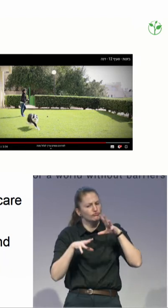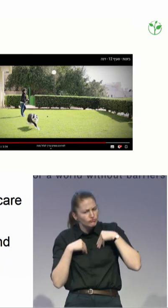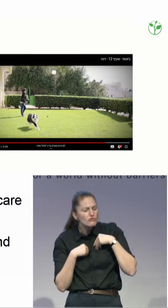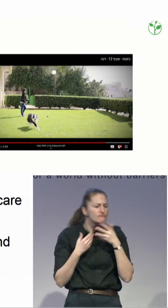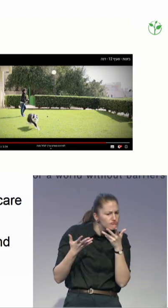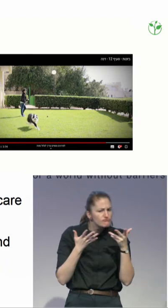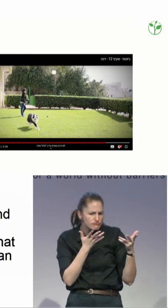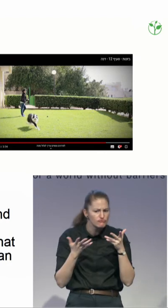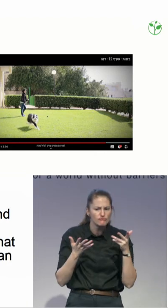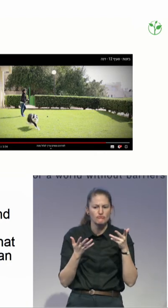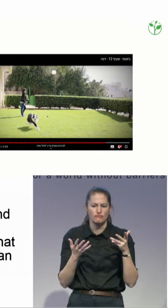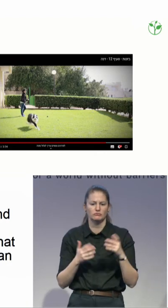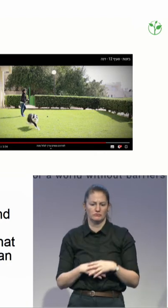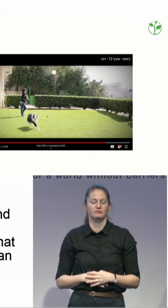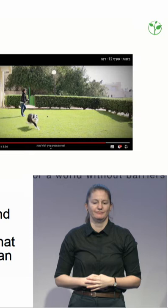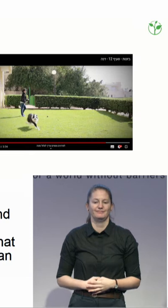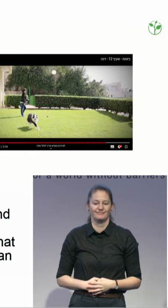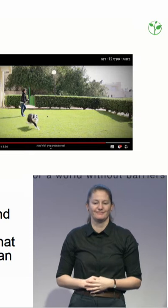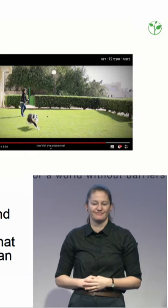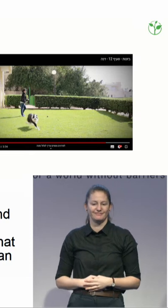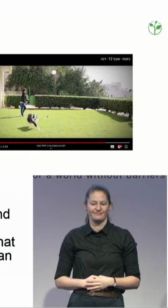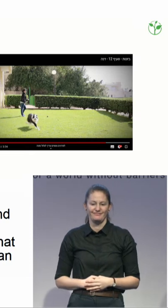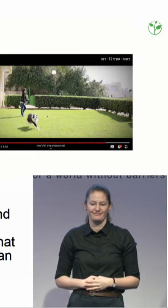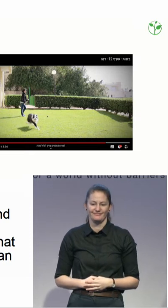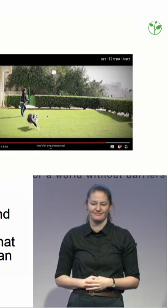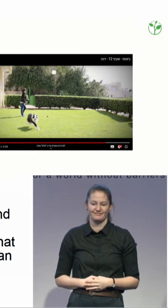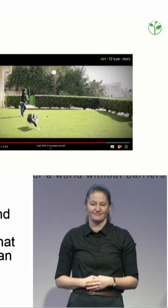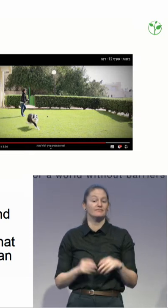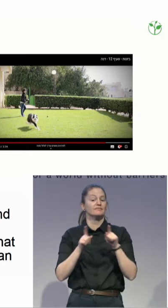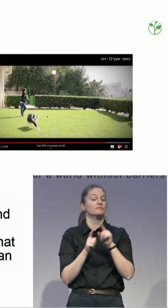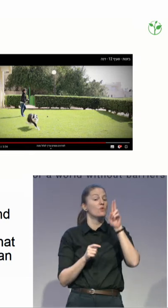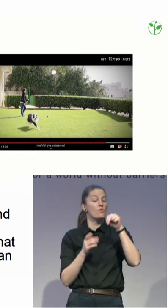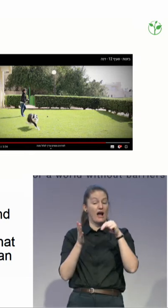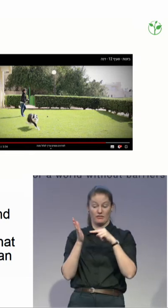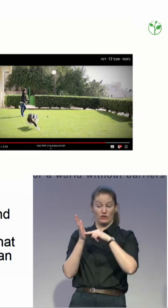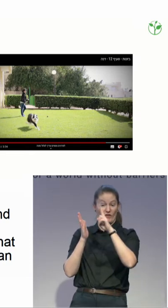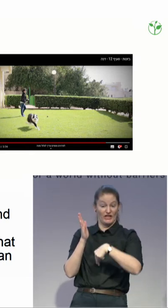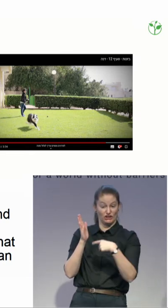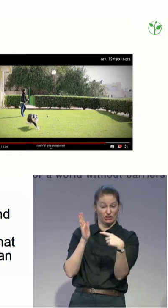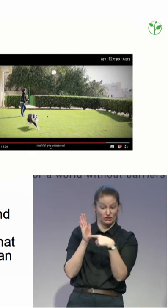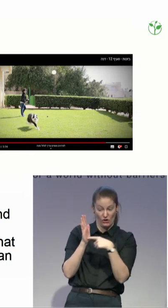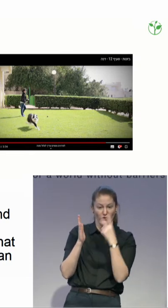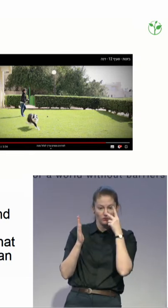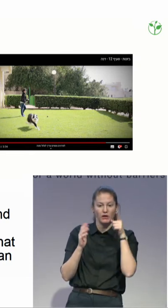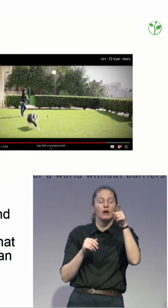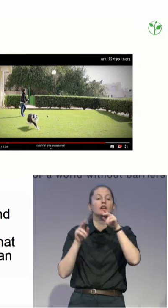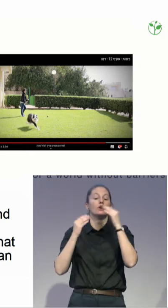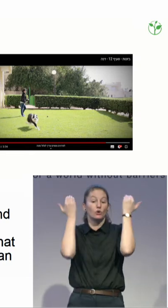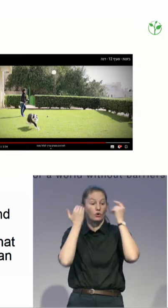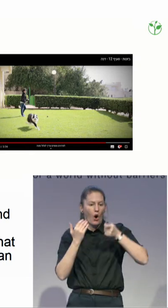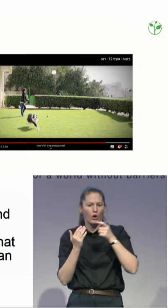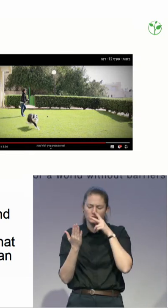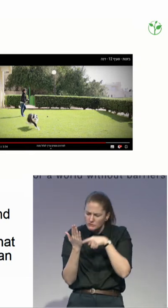the CRPD. That was the first time the judge heard about the CRPD. And it talks about supported decision-making. Let's appoint her a supported decision-making.